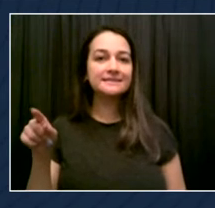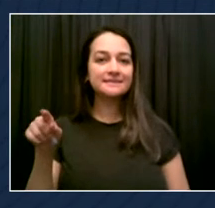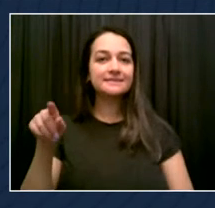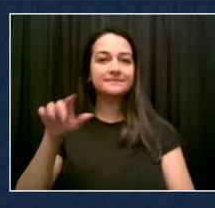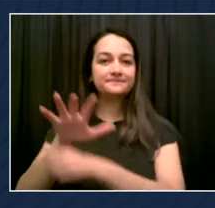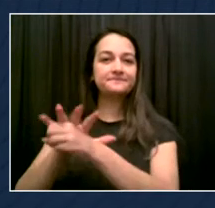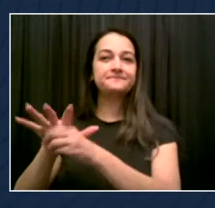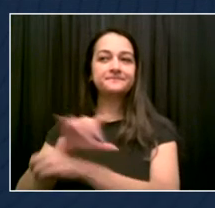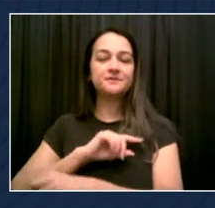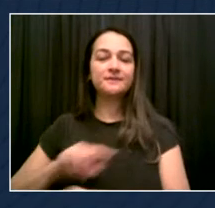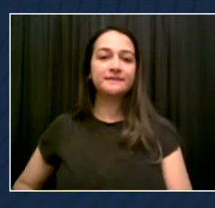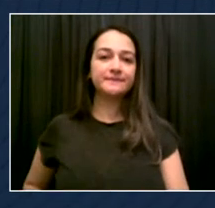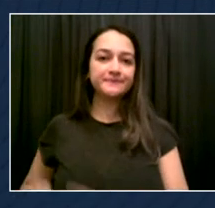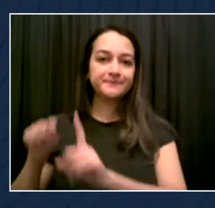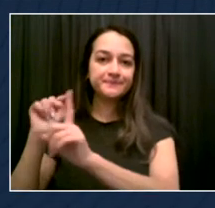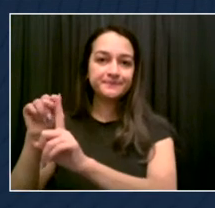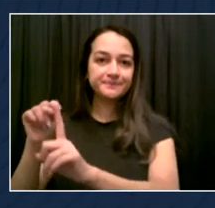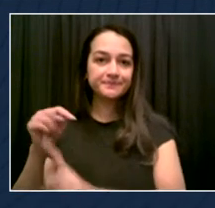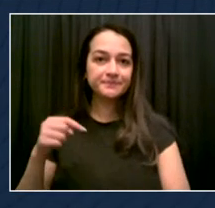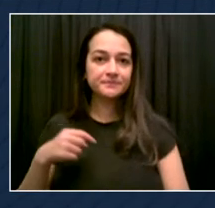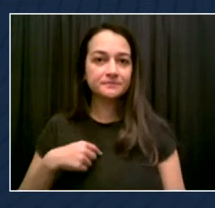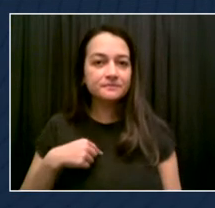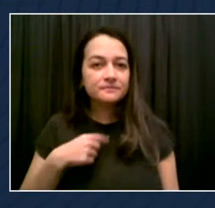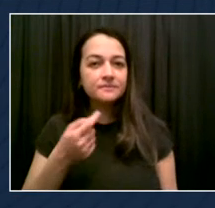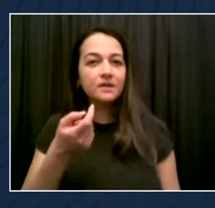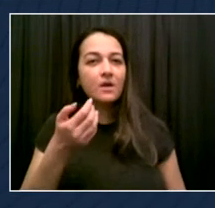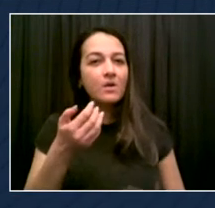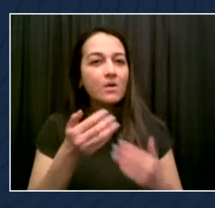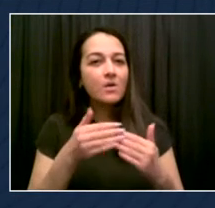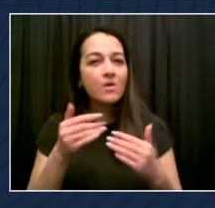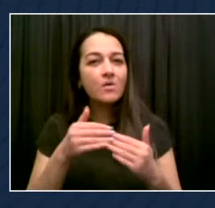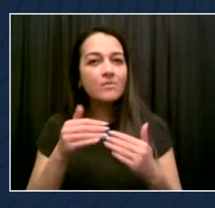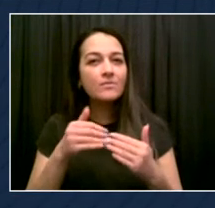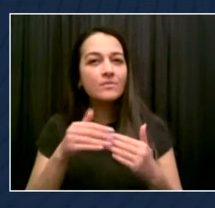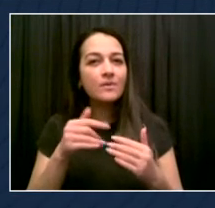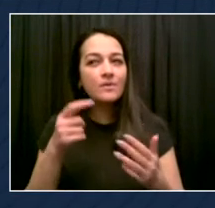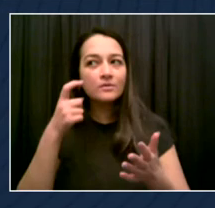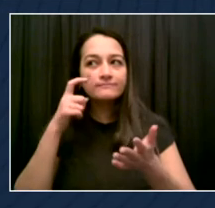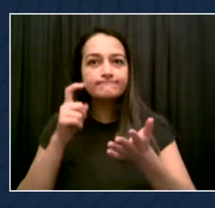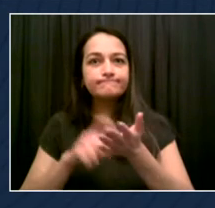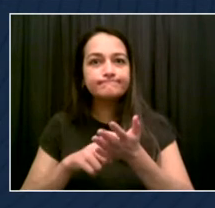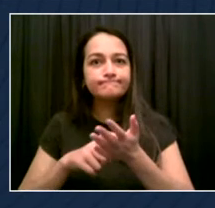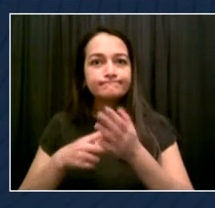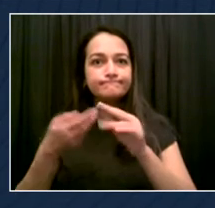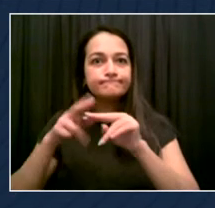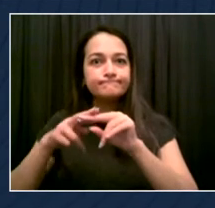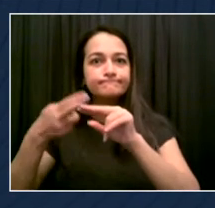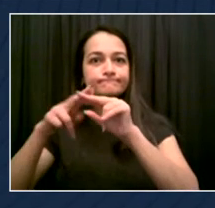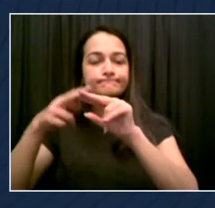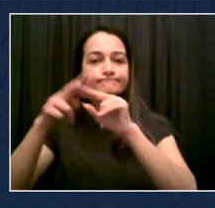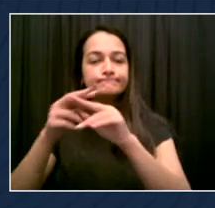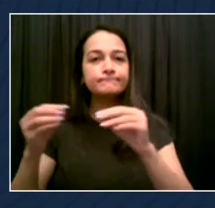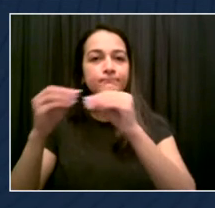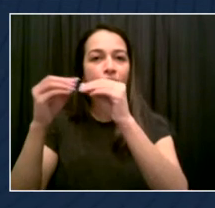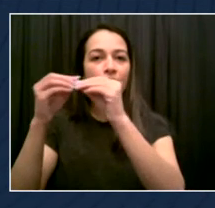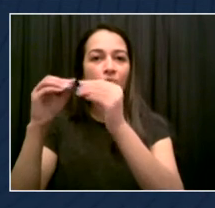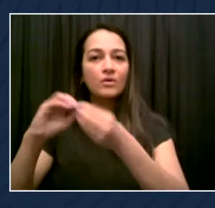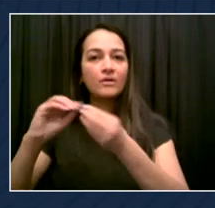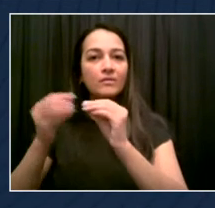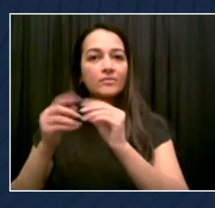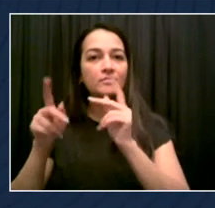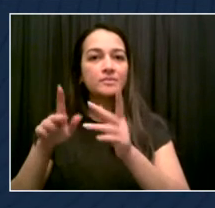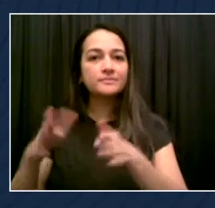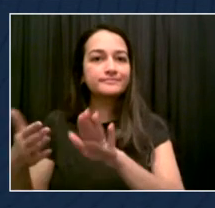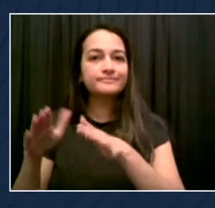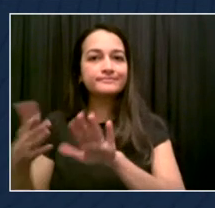nation. And to all of the skeptics who say that this does not exist, I can introduce